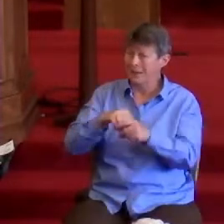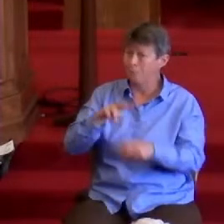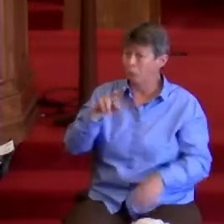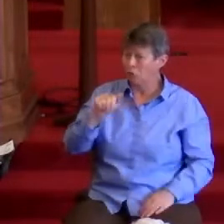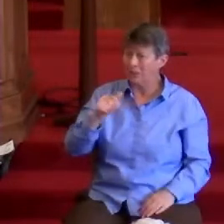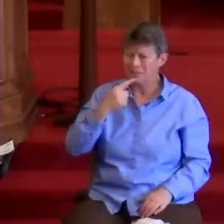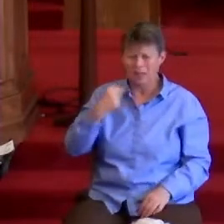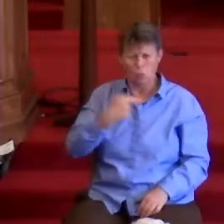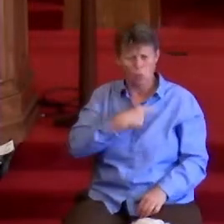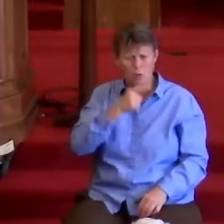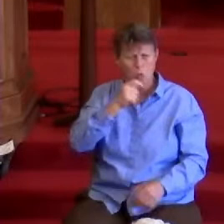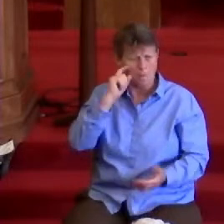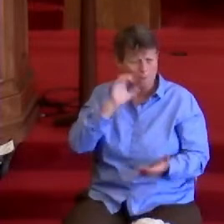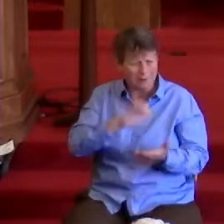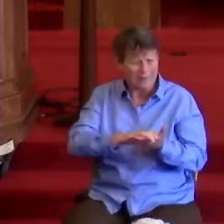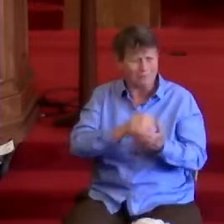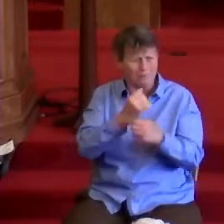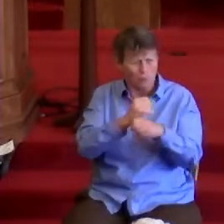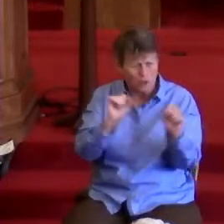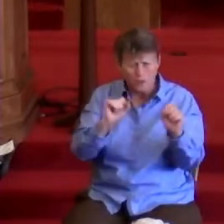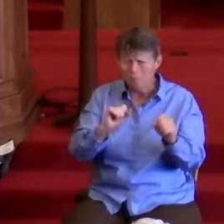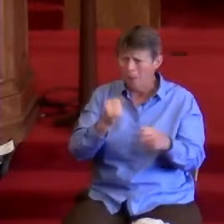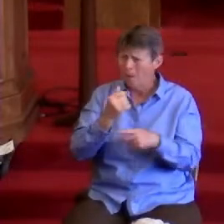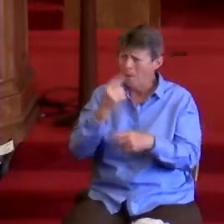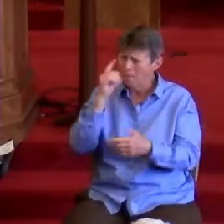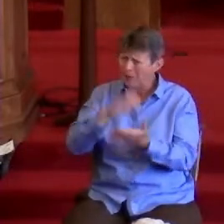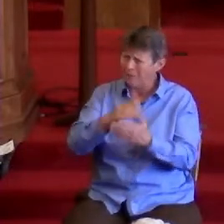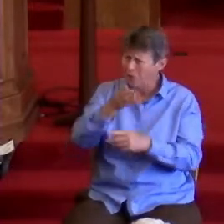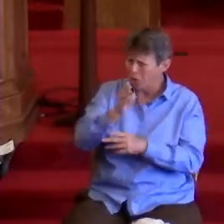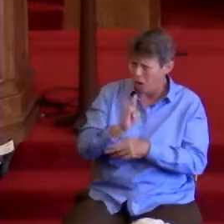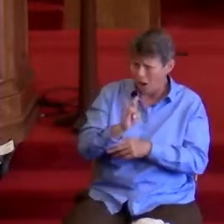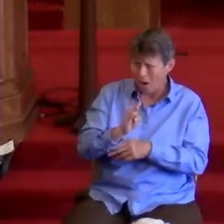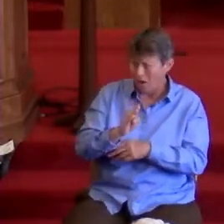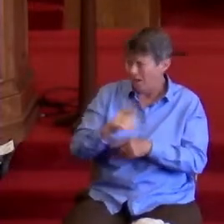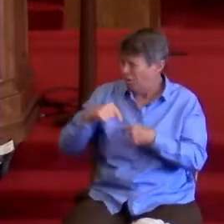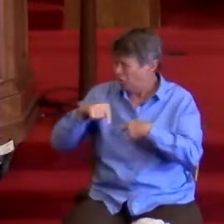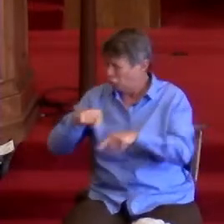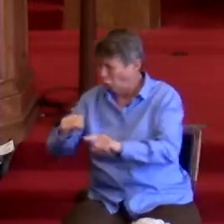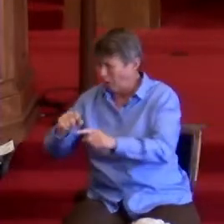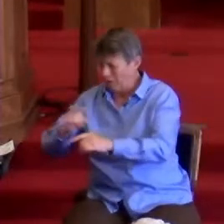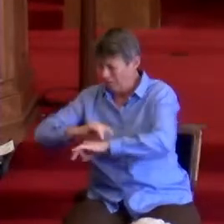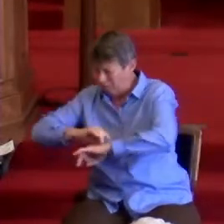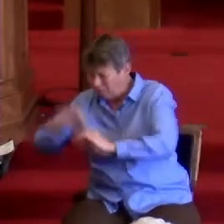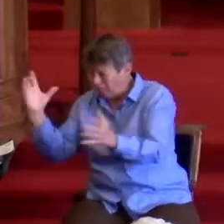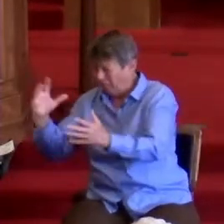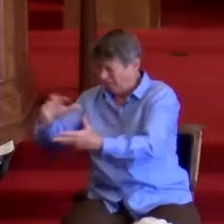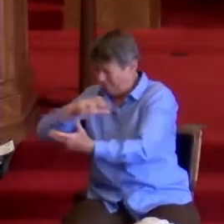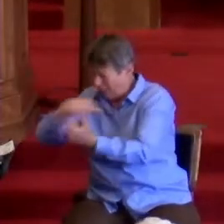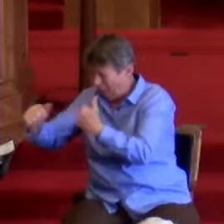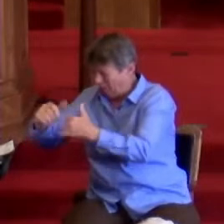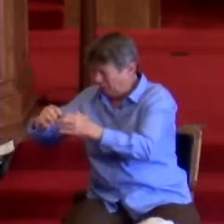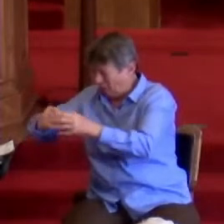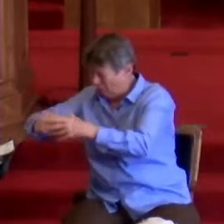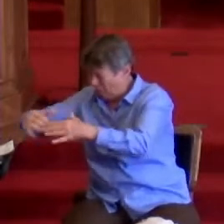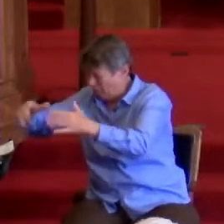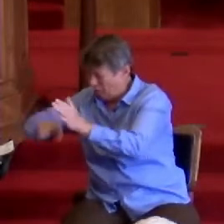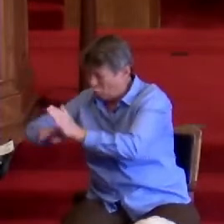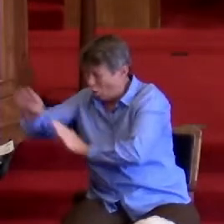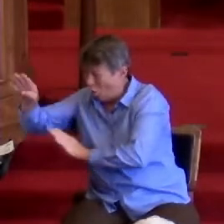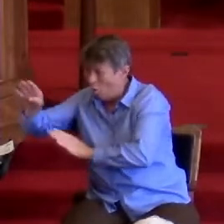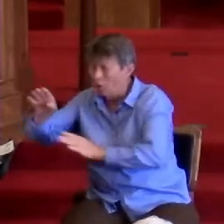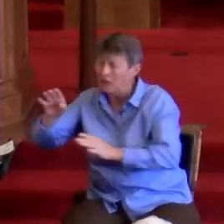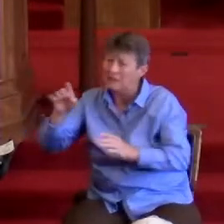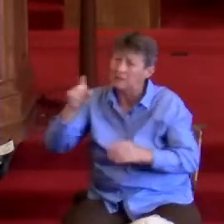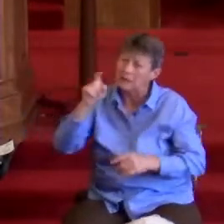believe in God, when violence and hatred are flourishing, it is necessary for love to show